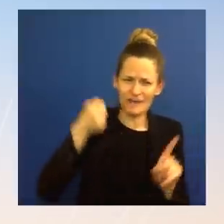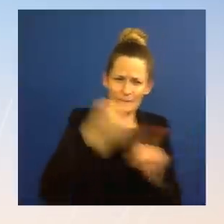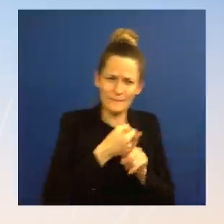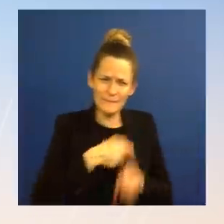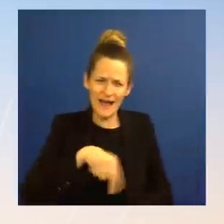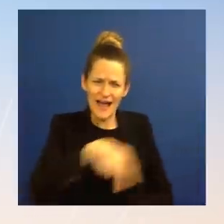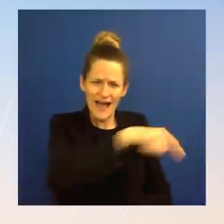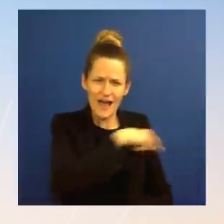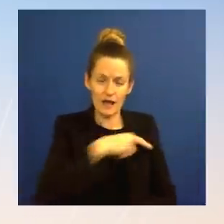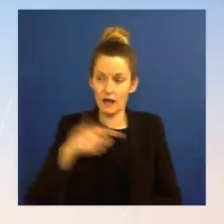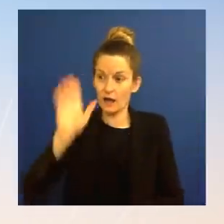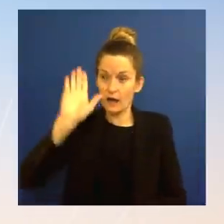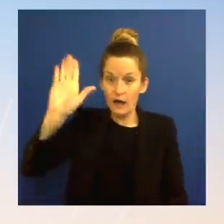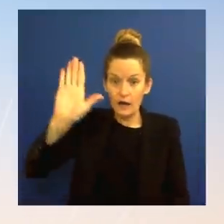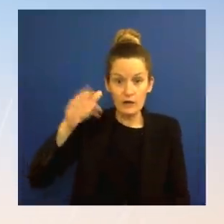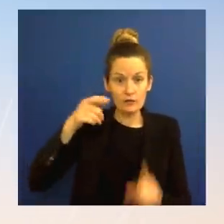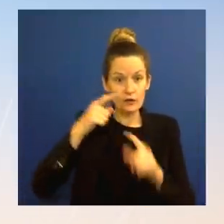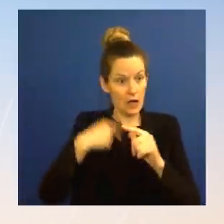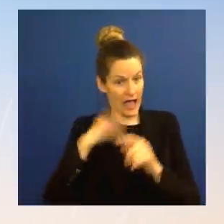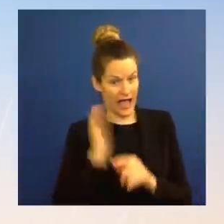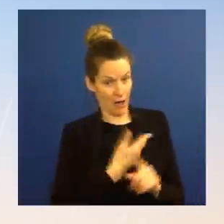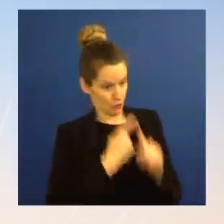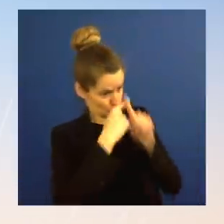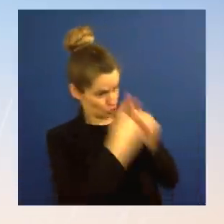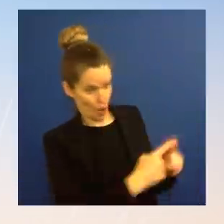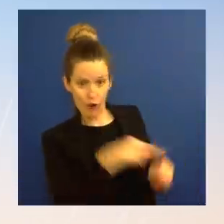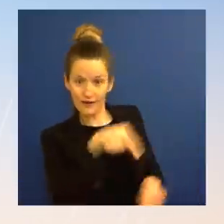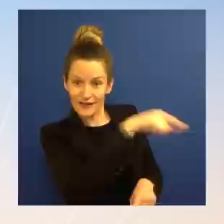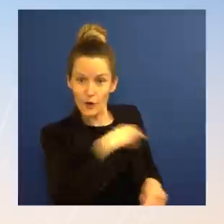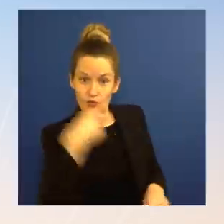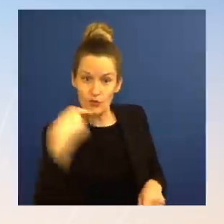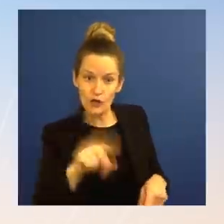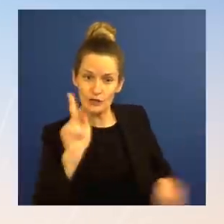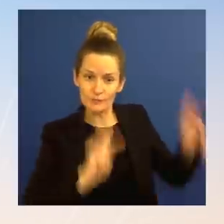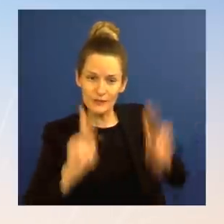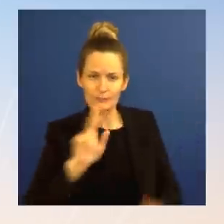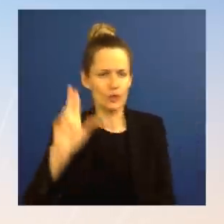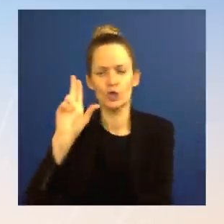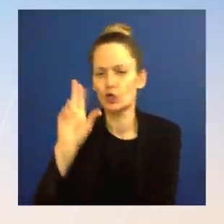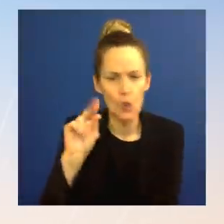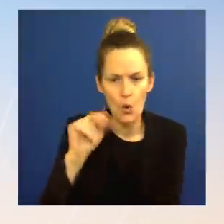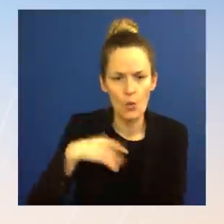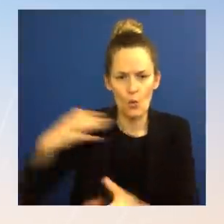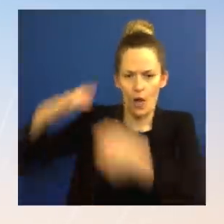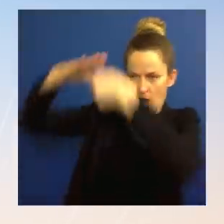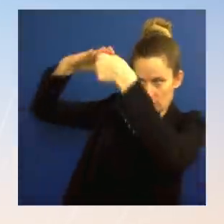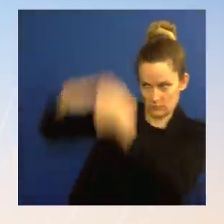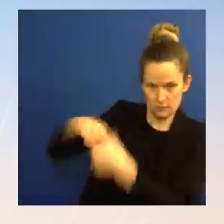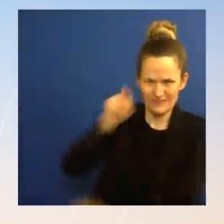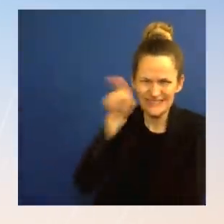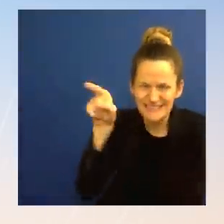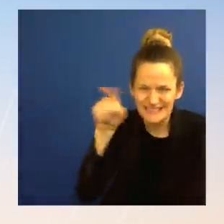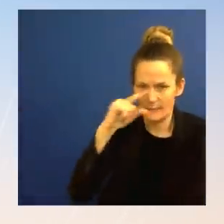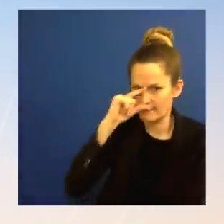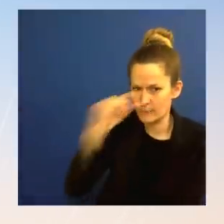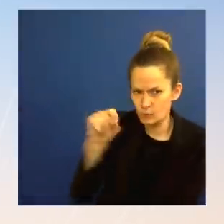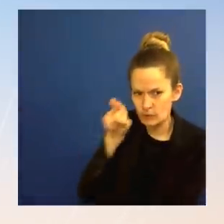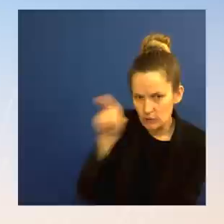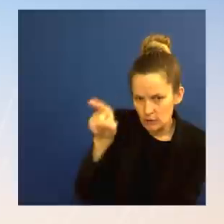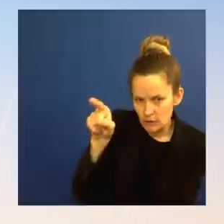squeeze President Putin and the leadership around him. But what the impact is, is certainly